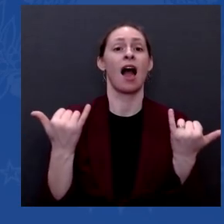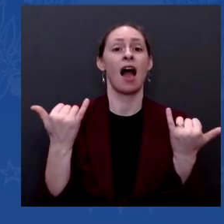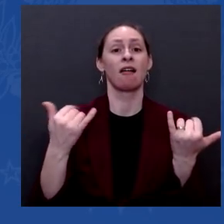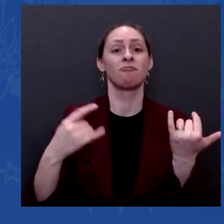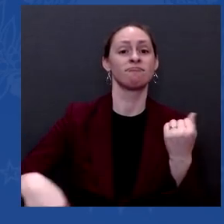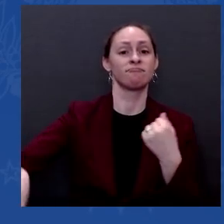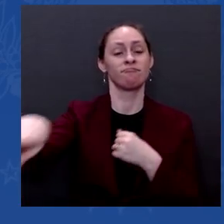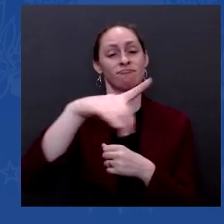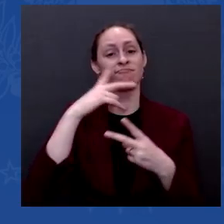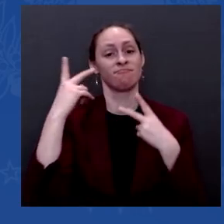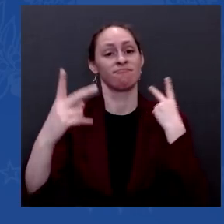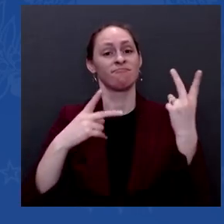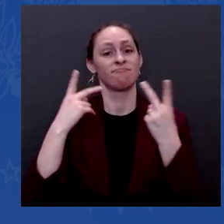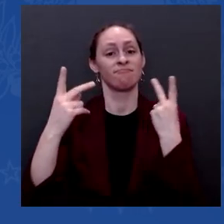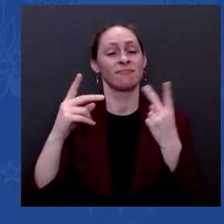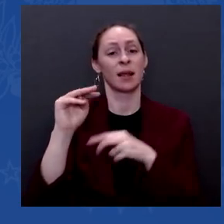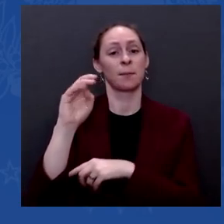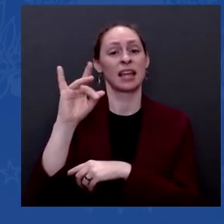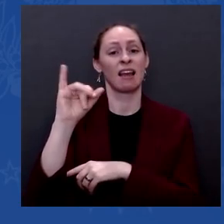I've had a couple.